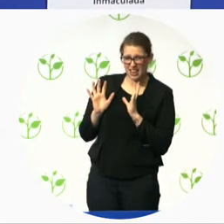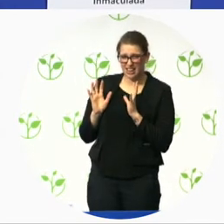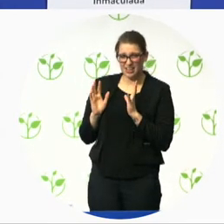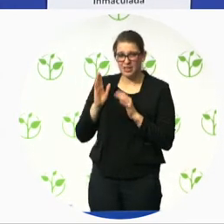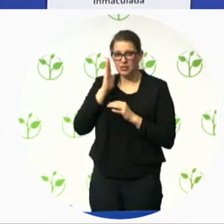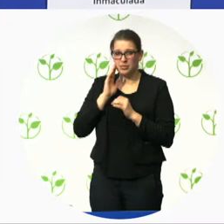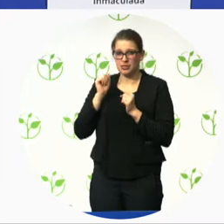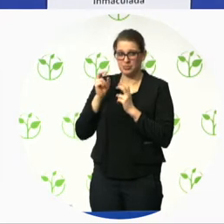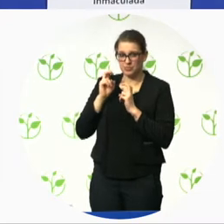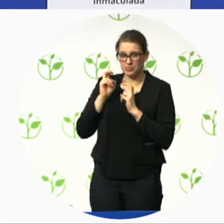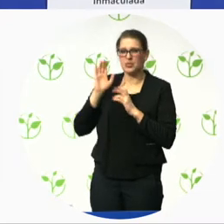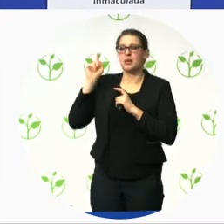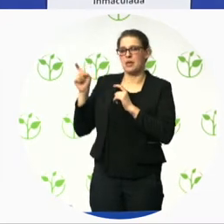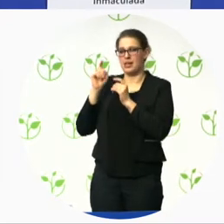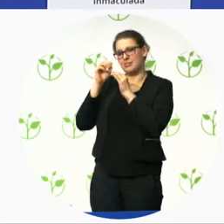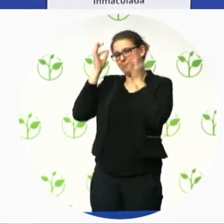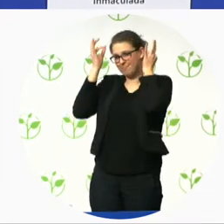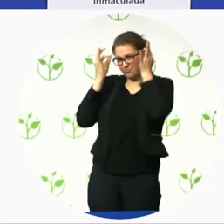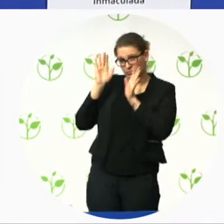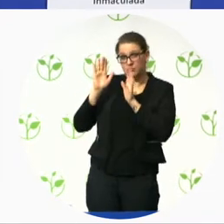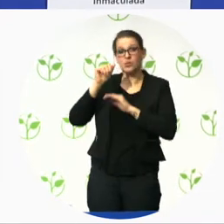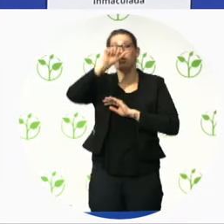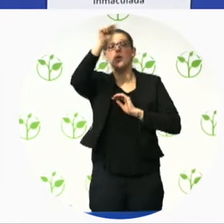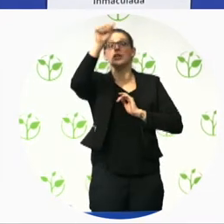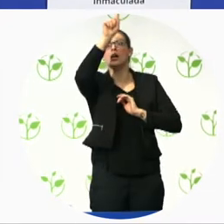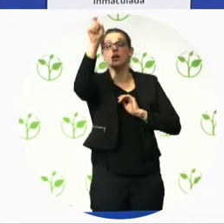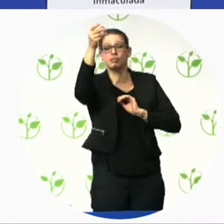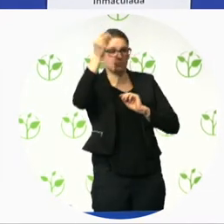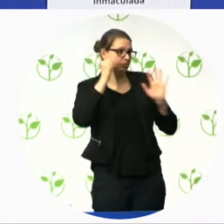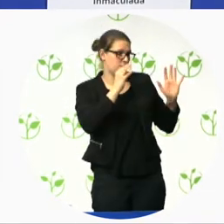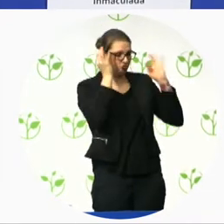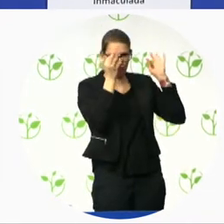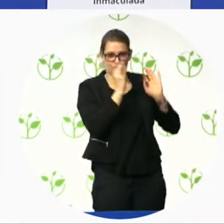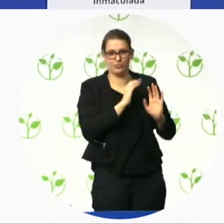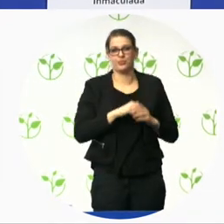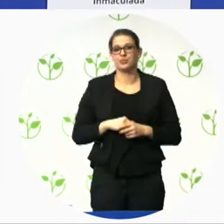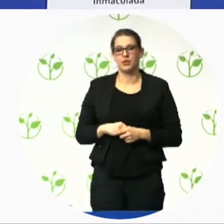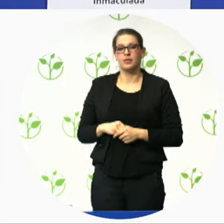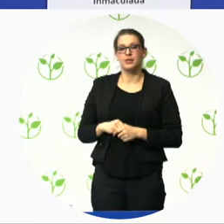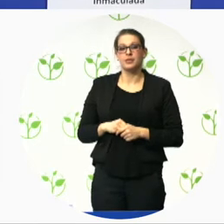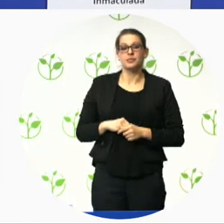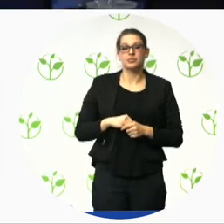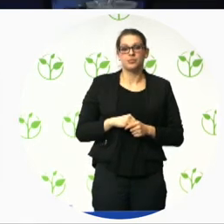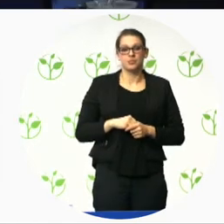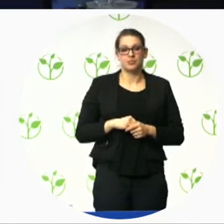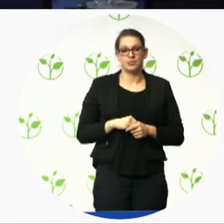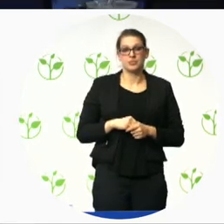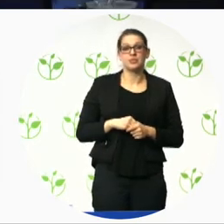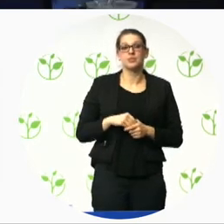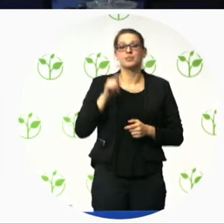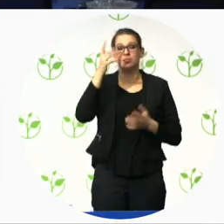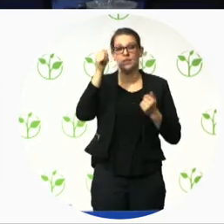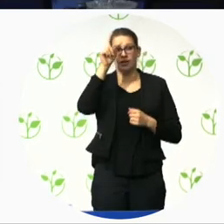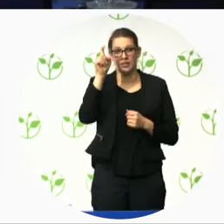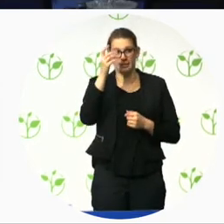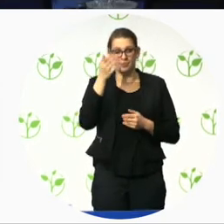other question you would like to put yes the gentleman in the fourth row yes hello